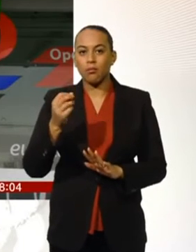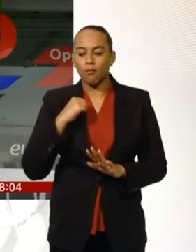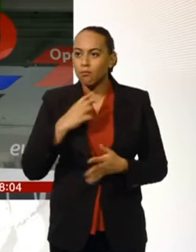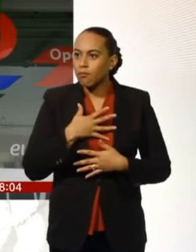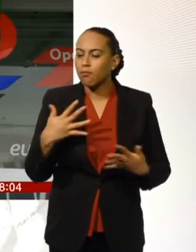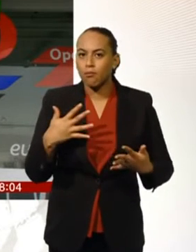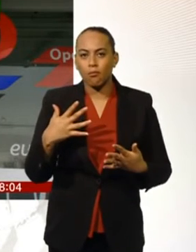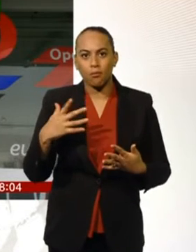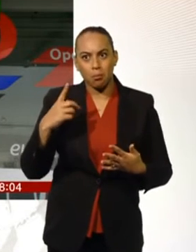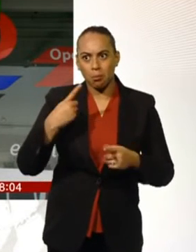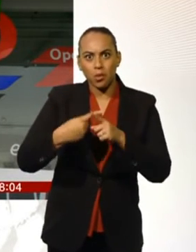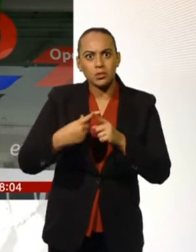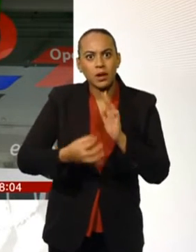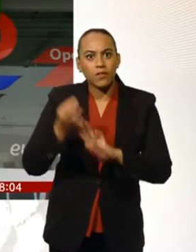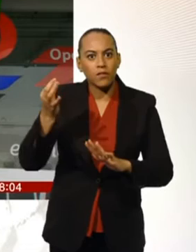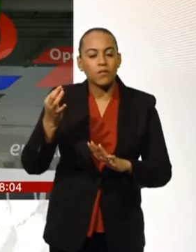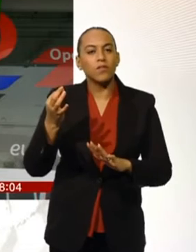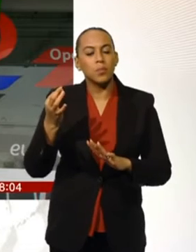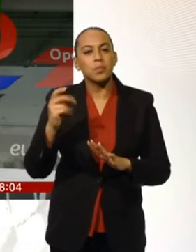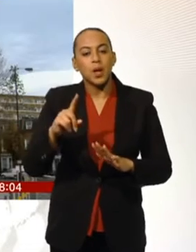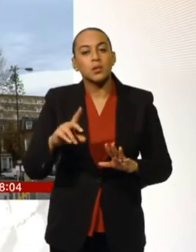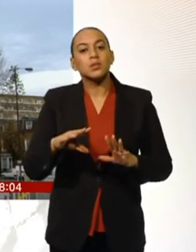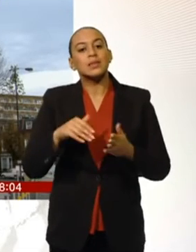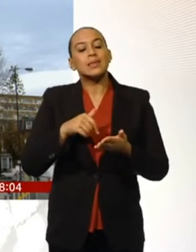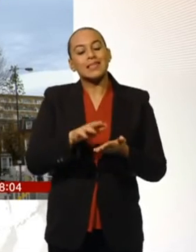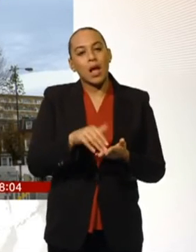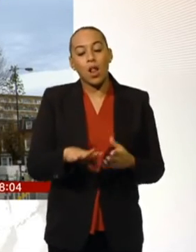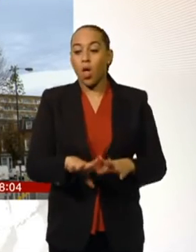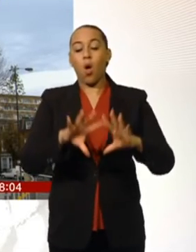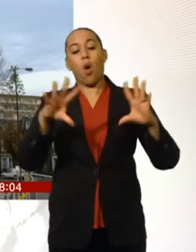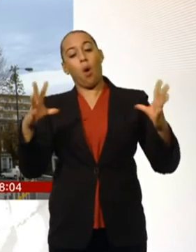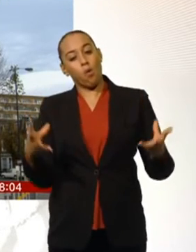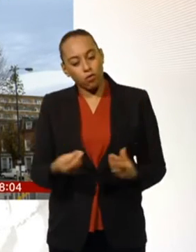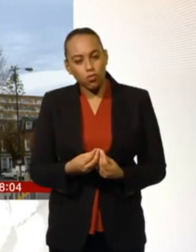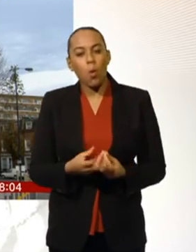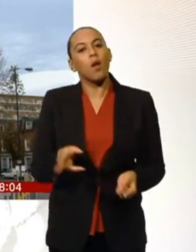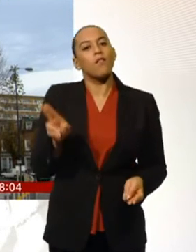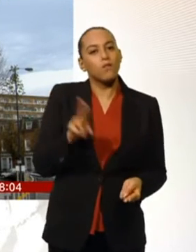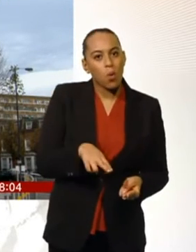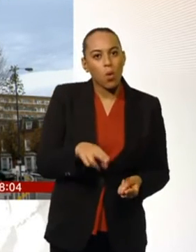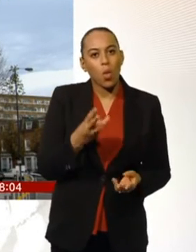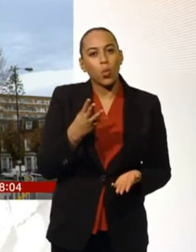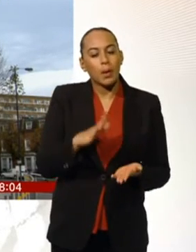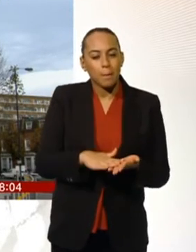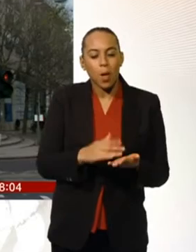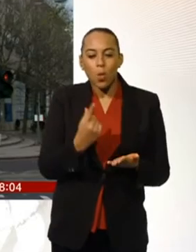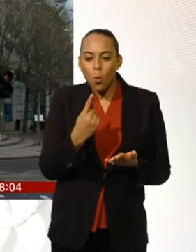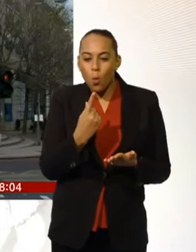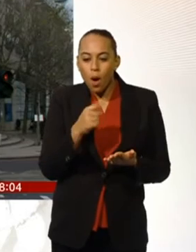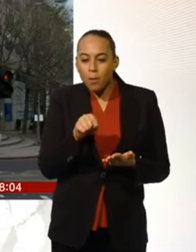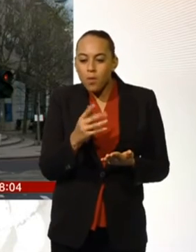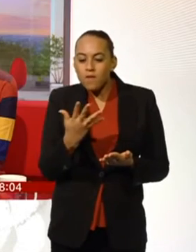enough to turn around a trend of overall falling sales. Across the last three months as a whole, they actually fell 1.5 percent.